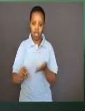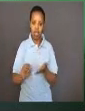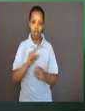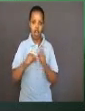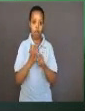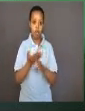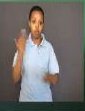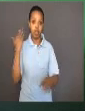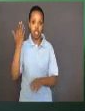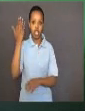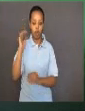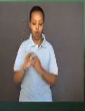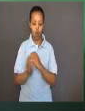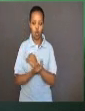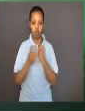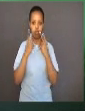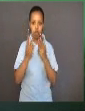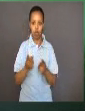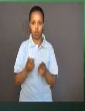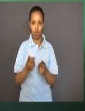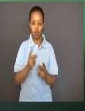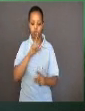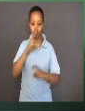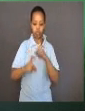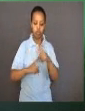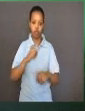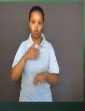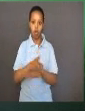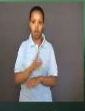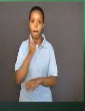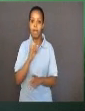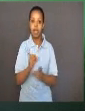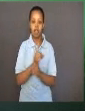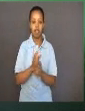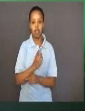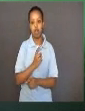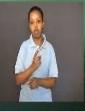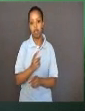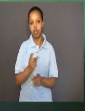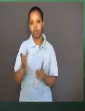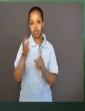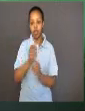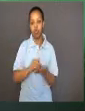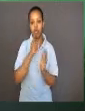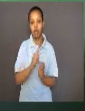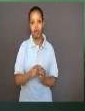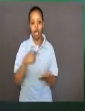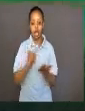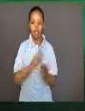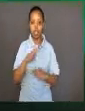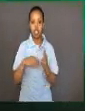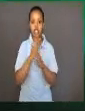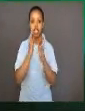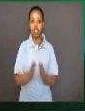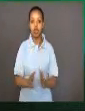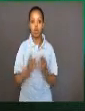ago and observed what happened. The scientists stated